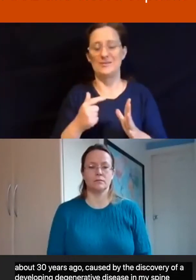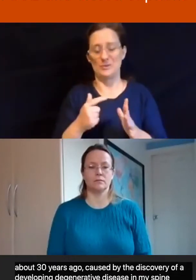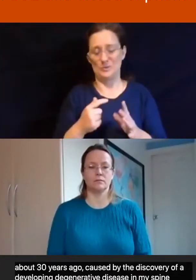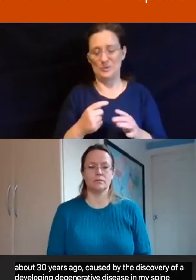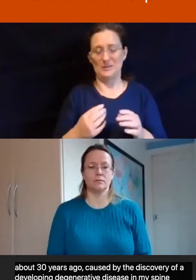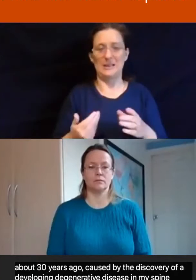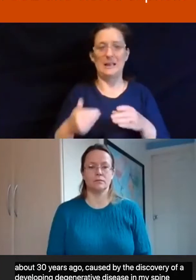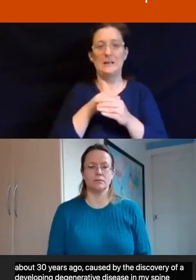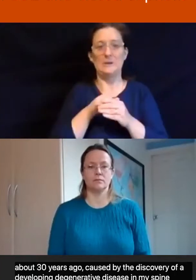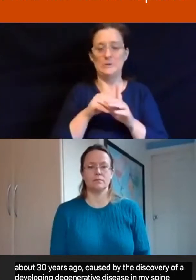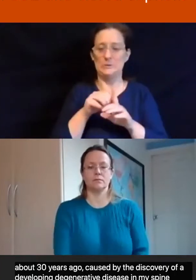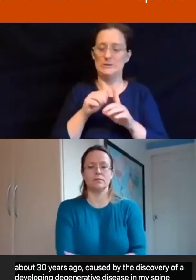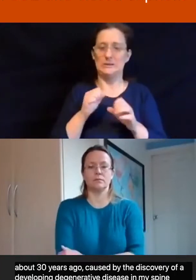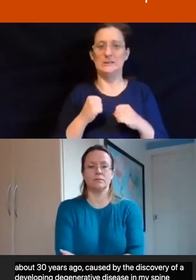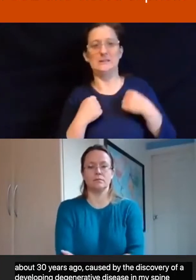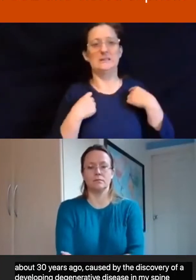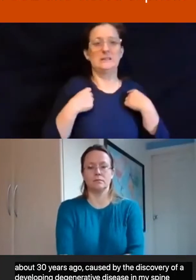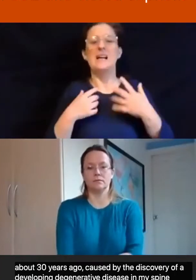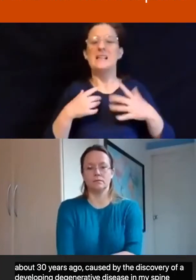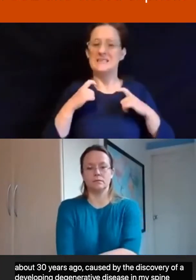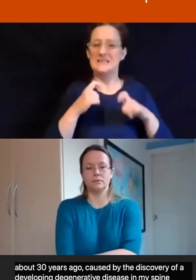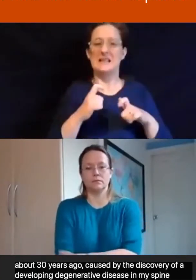still learning to live with pain.